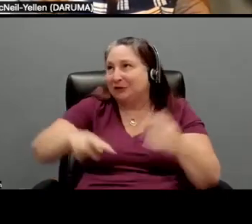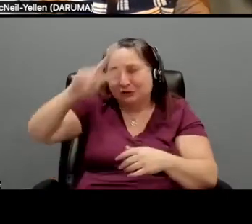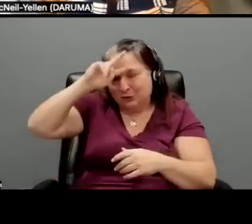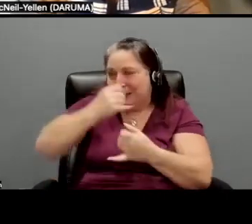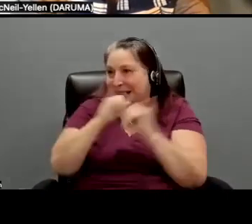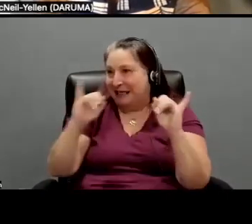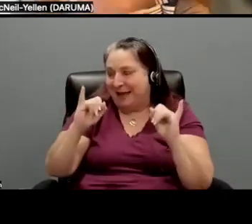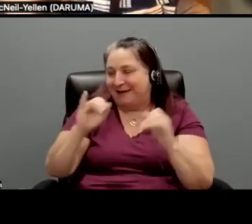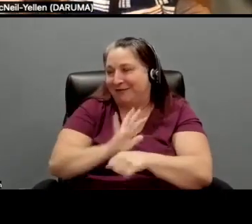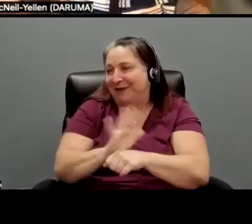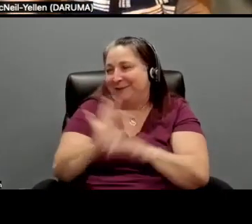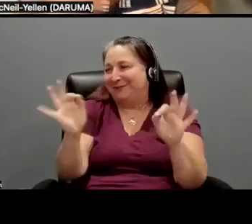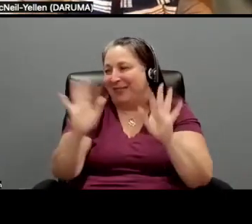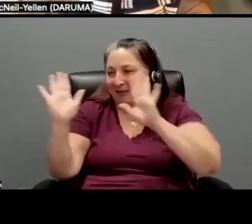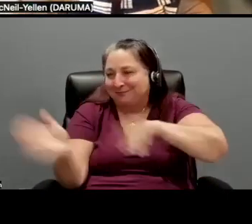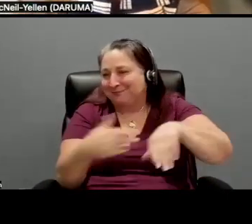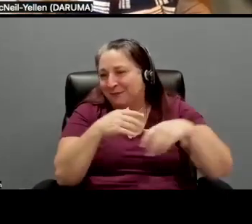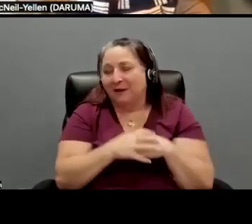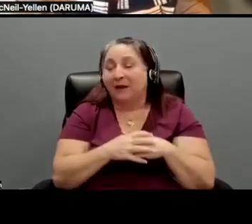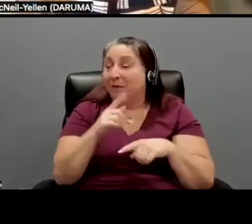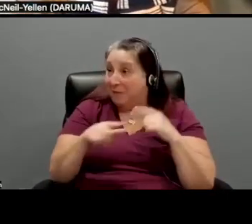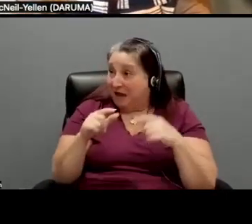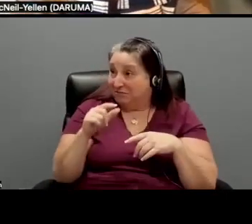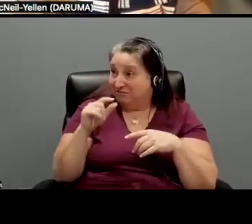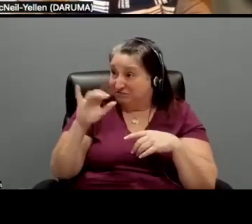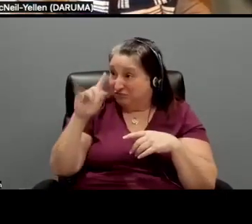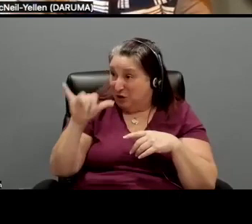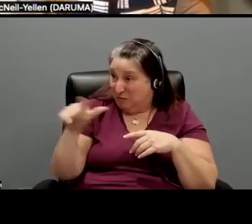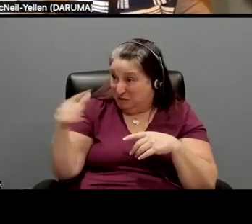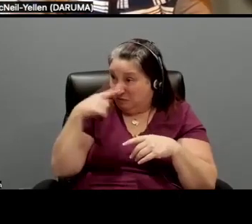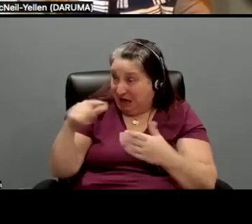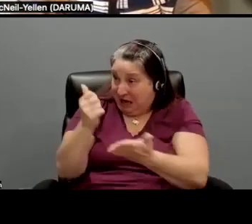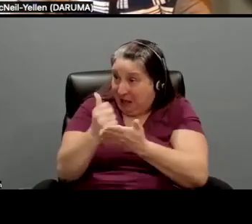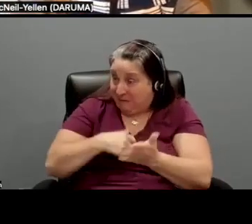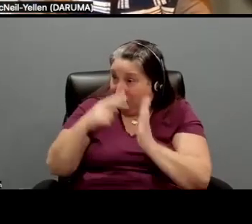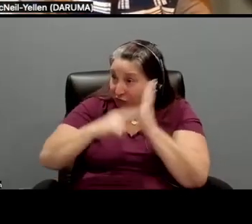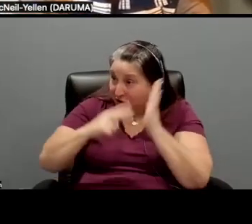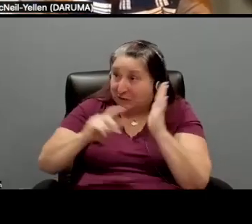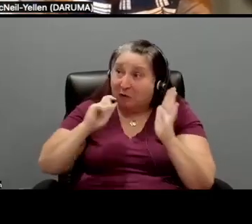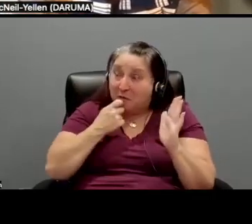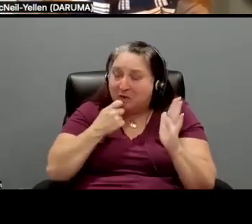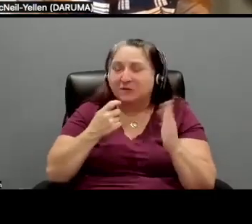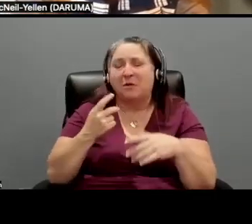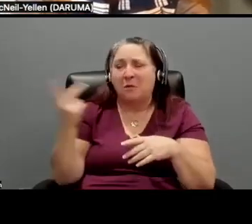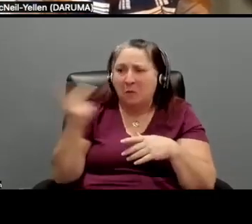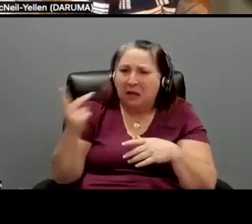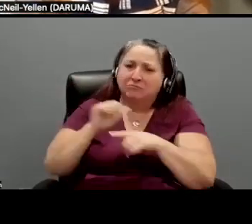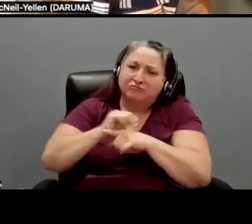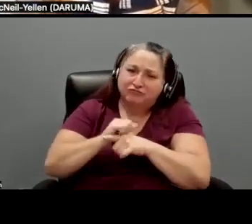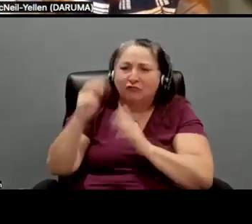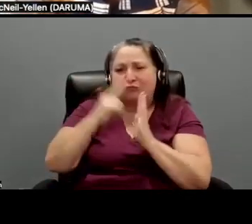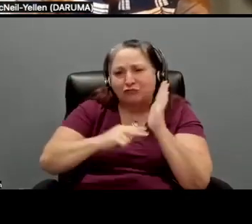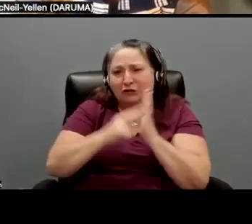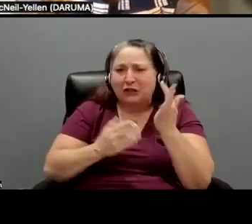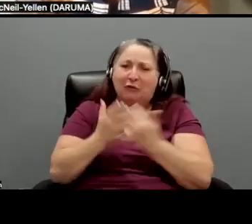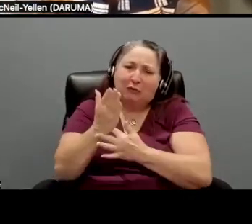Nothing will ever come of it. But, uh, if you'll, if you'd help me read, you know, it'd be kind of cool. So we're going through and we're reading it a couple of times